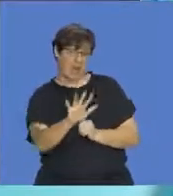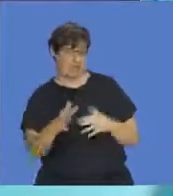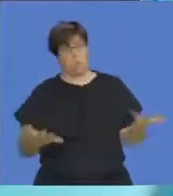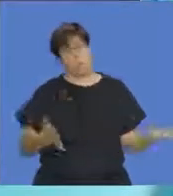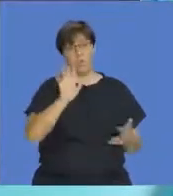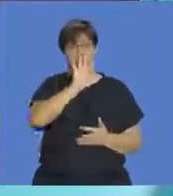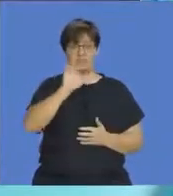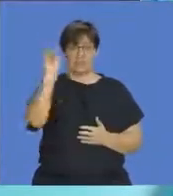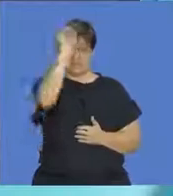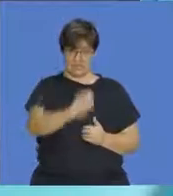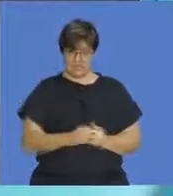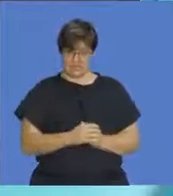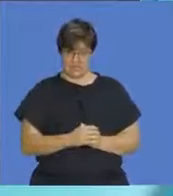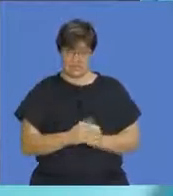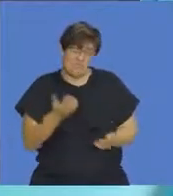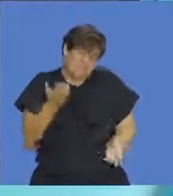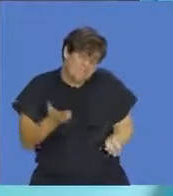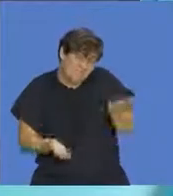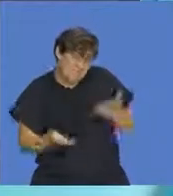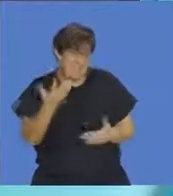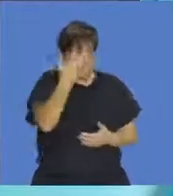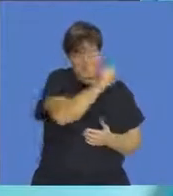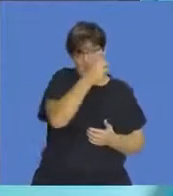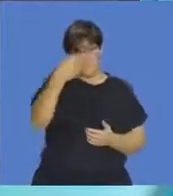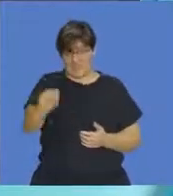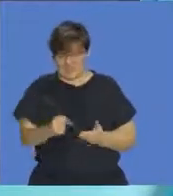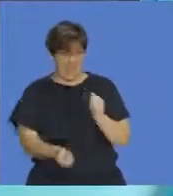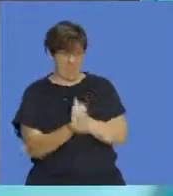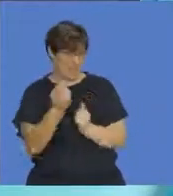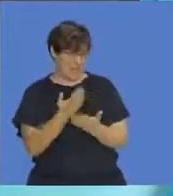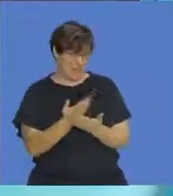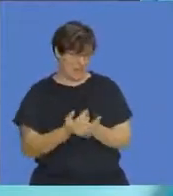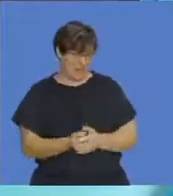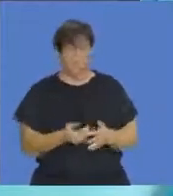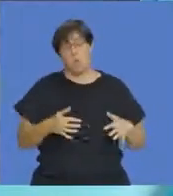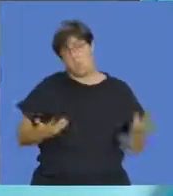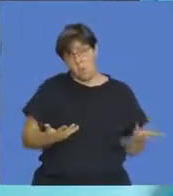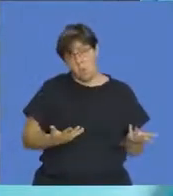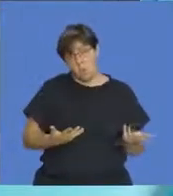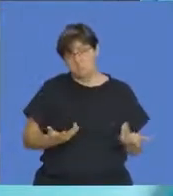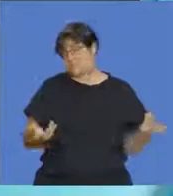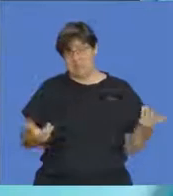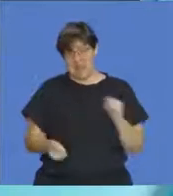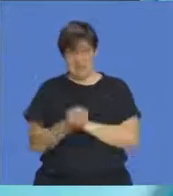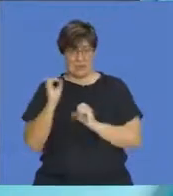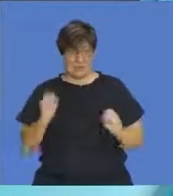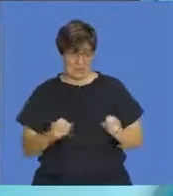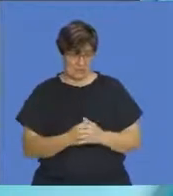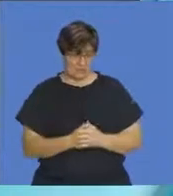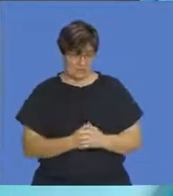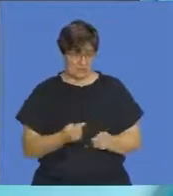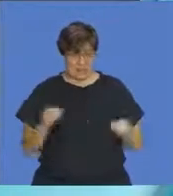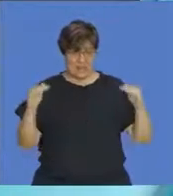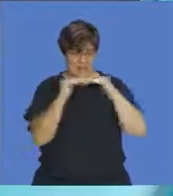50%. That tells you it's a 50% chance of happening or a 50% chance of not happening. It's even.